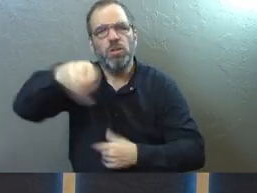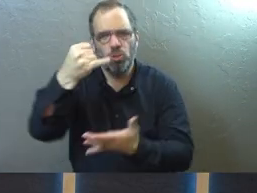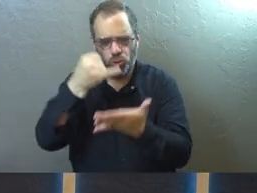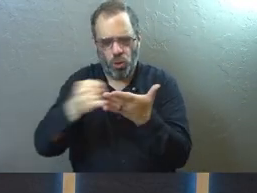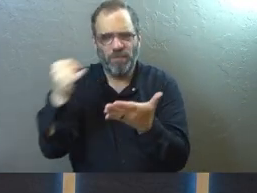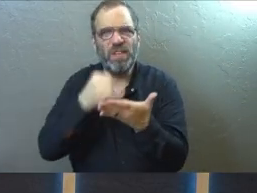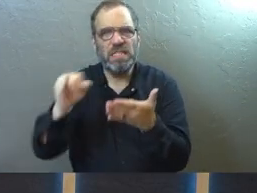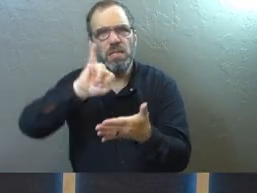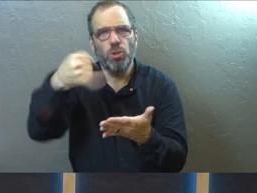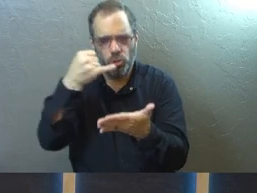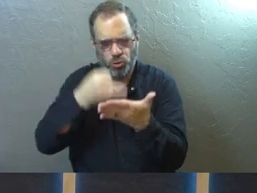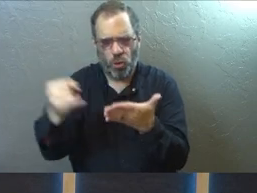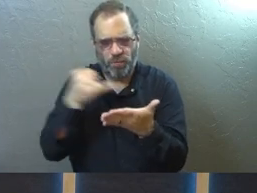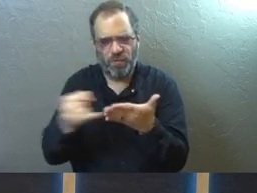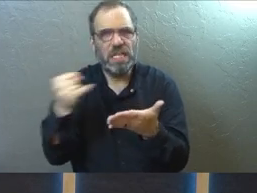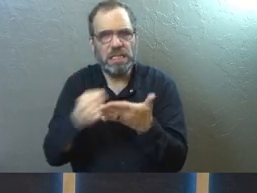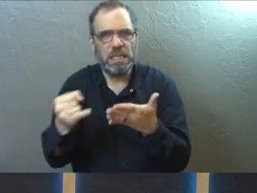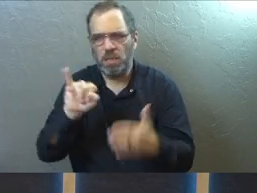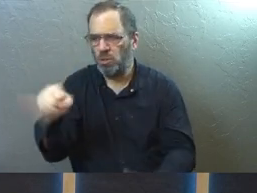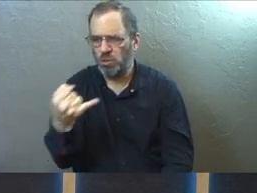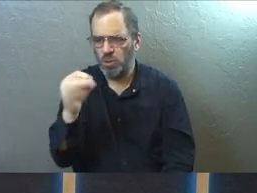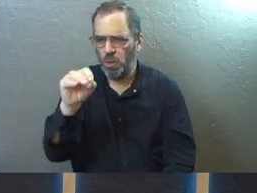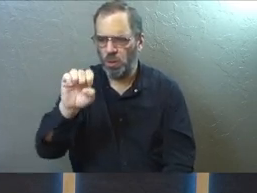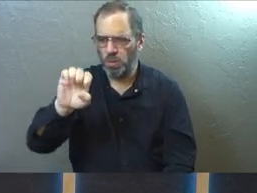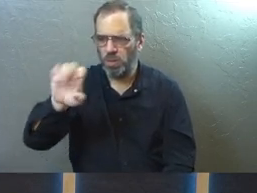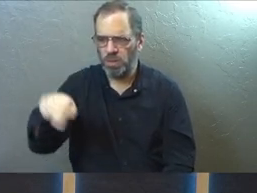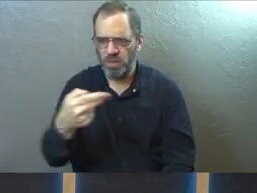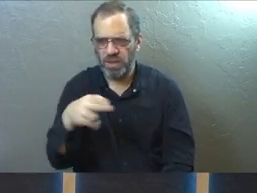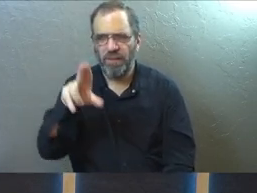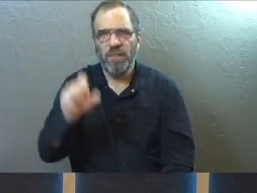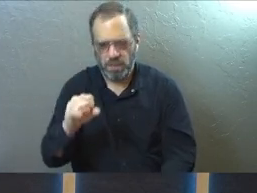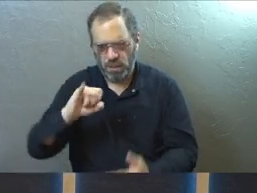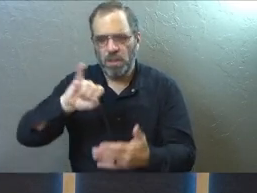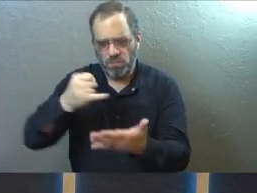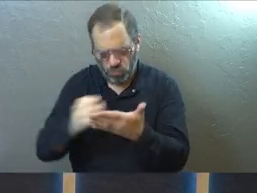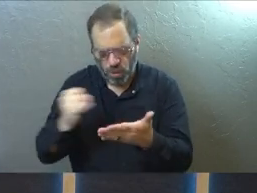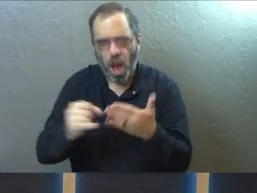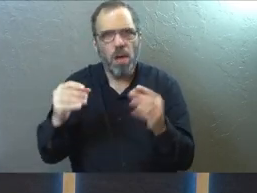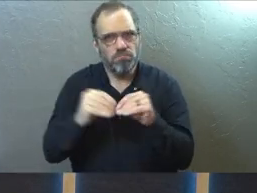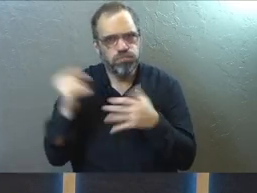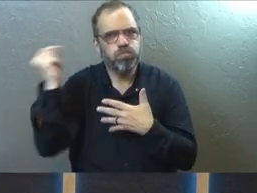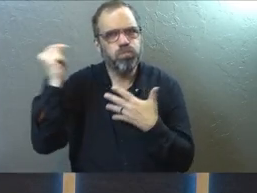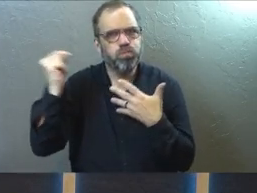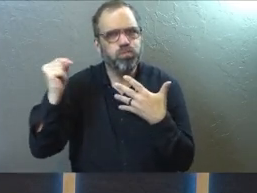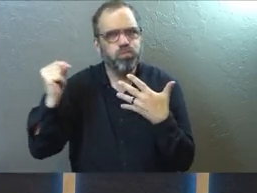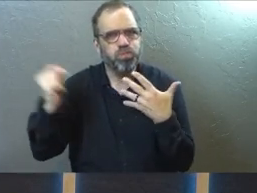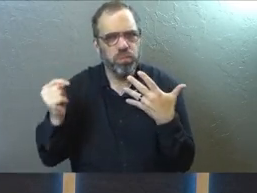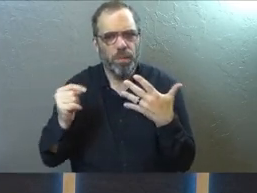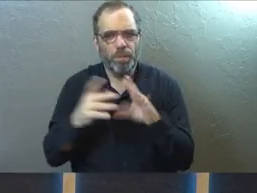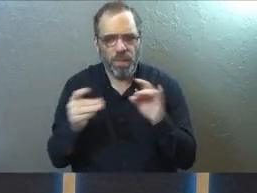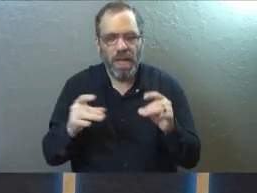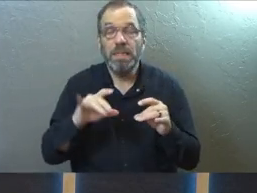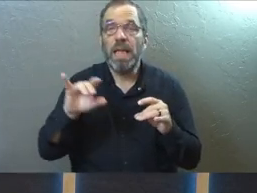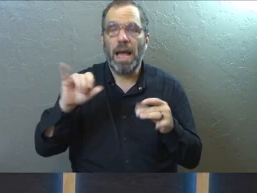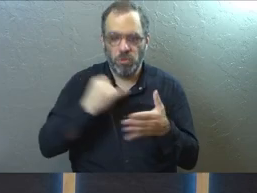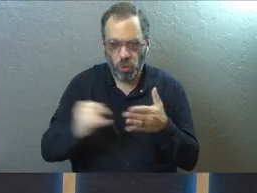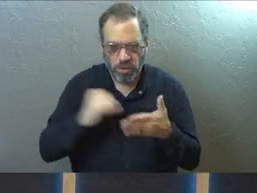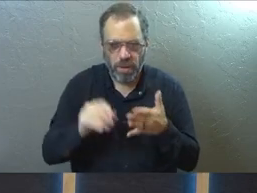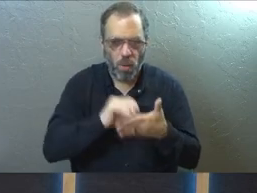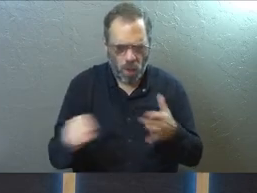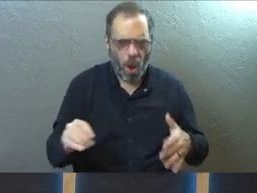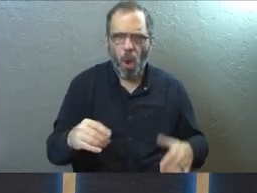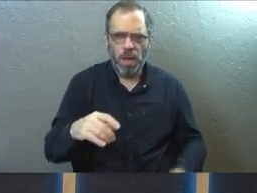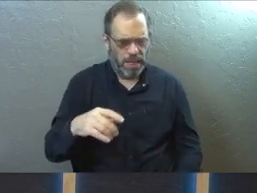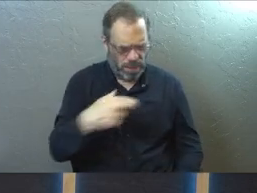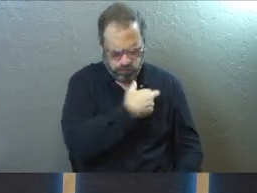scene with Herod, Josephus covers this as well, even with a lot more detail. Josephus says that he came in adorned in